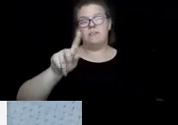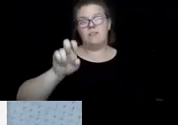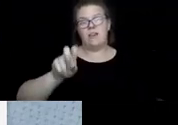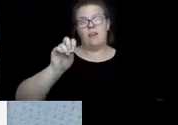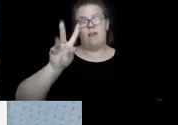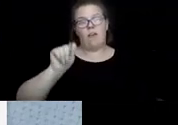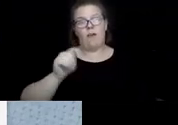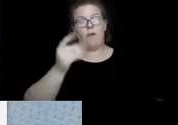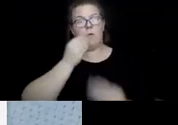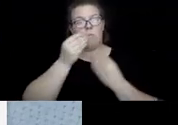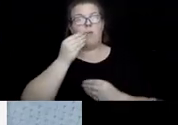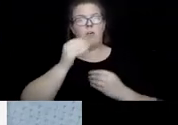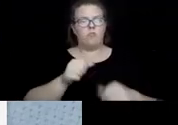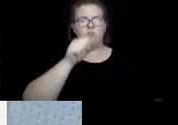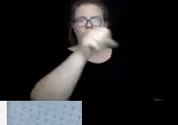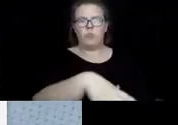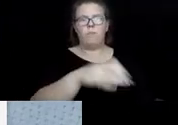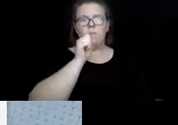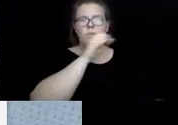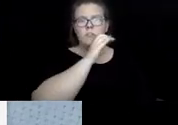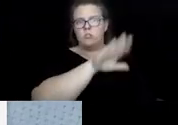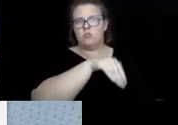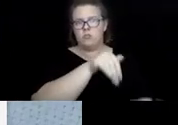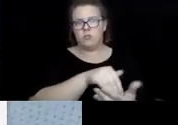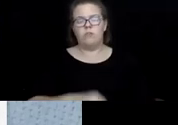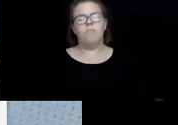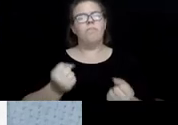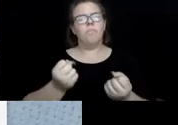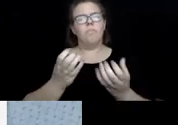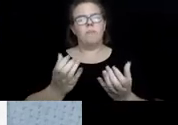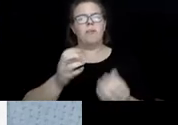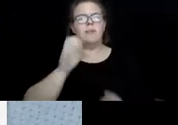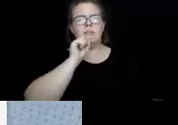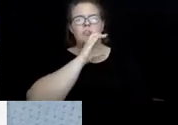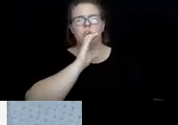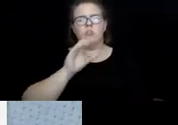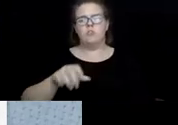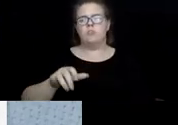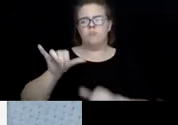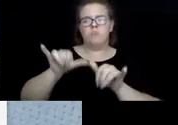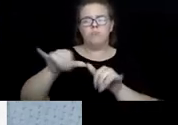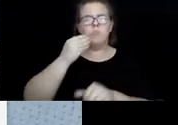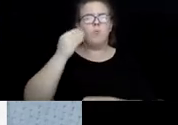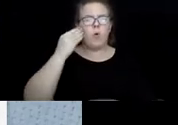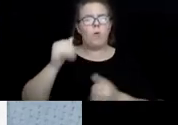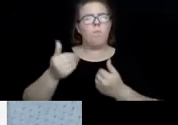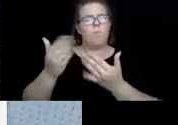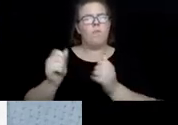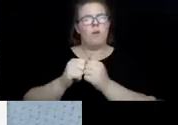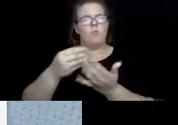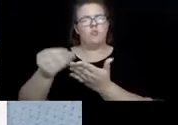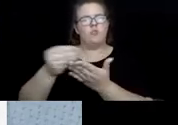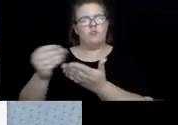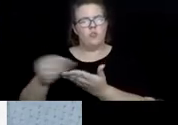centers. Many of our homebound seniors were provided with shopper services, as many could not afford